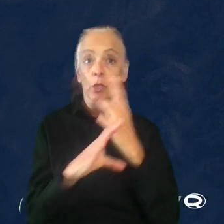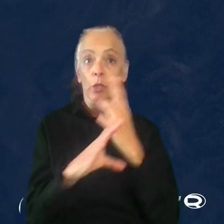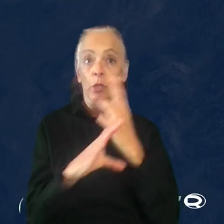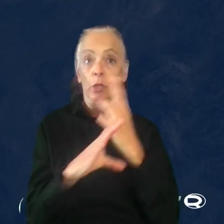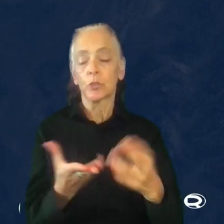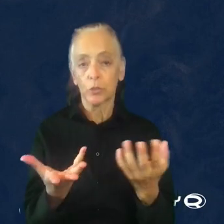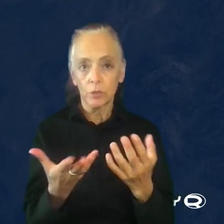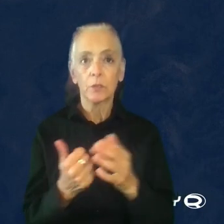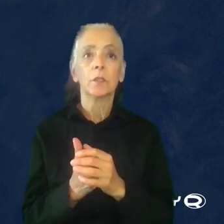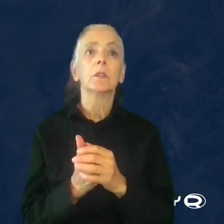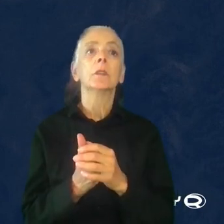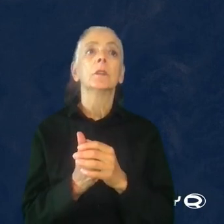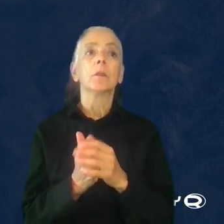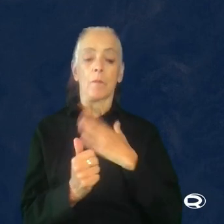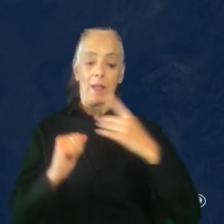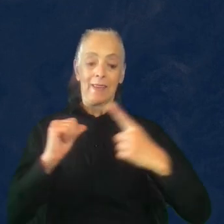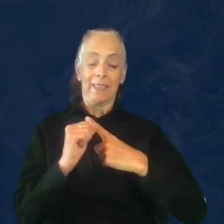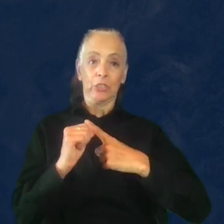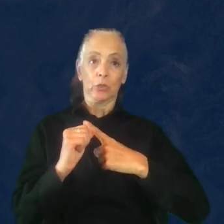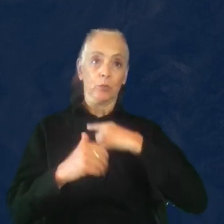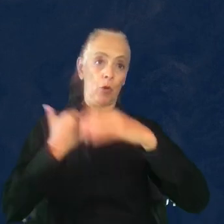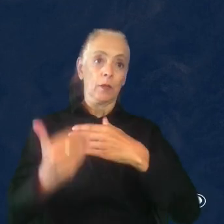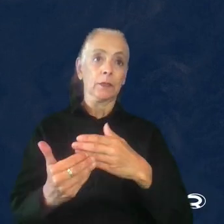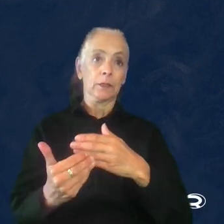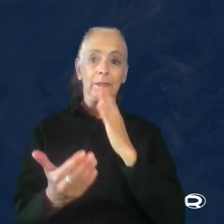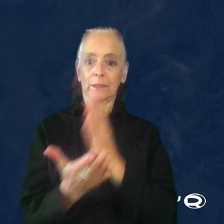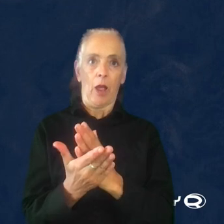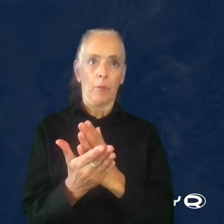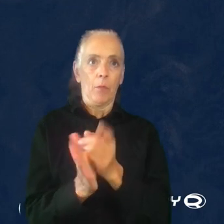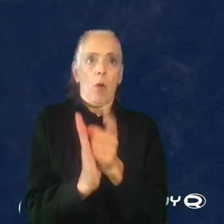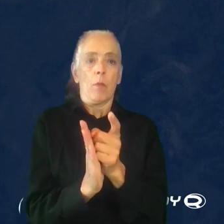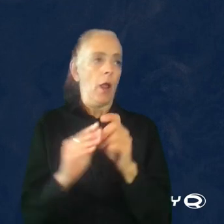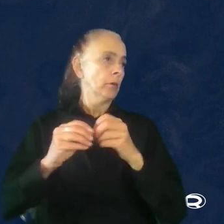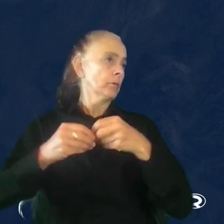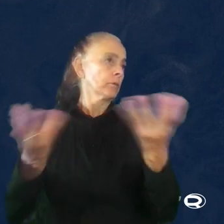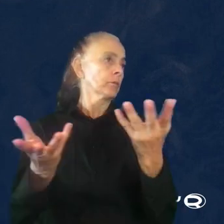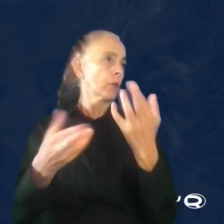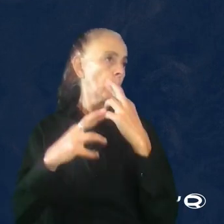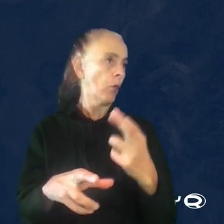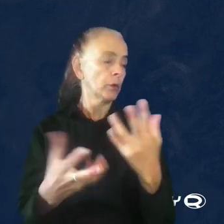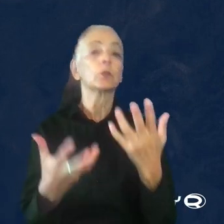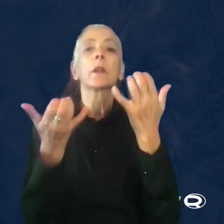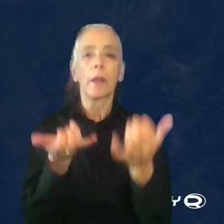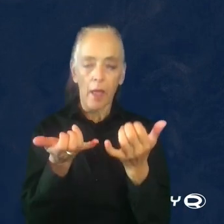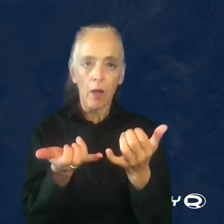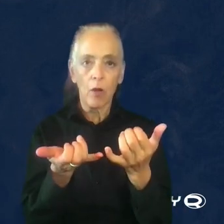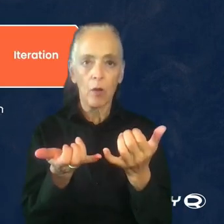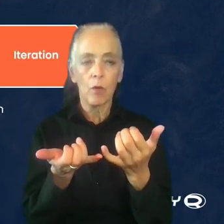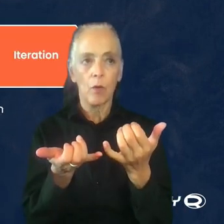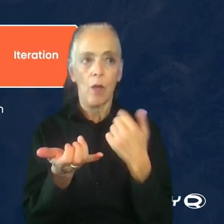And my initial process stopped the moment the report was shared. So I spent some time working